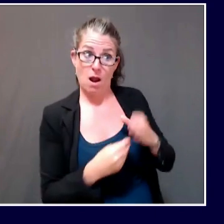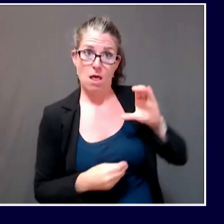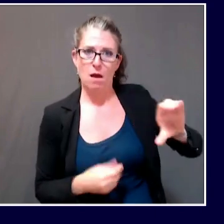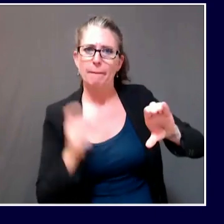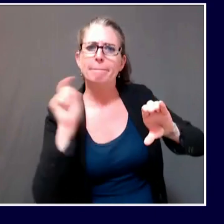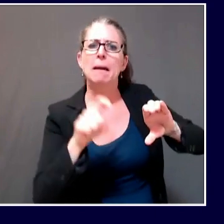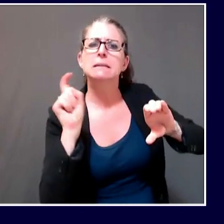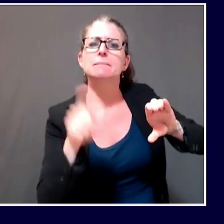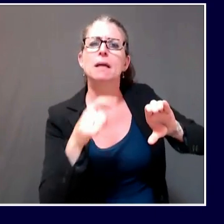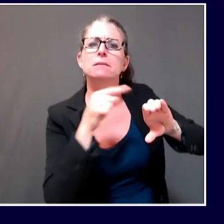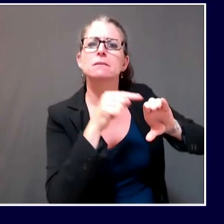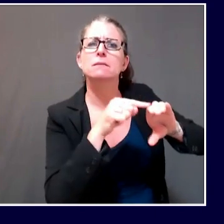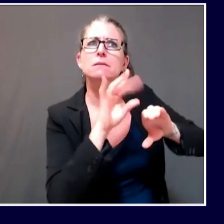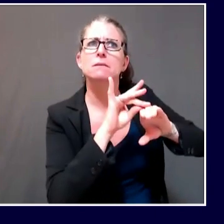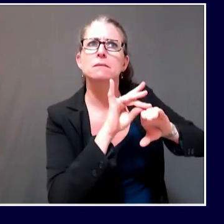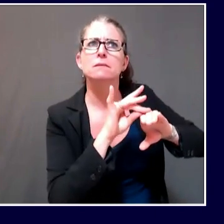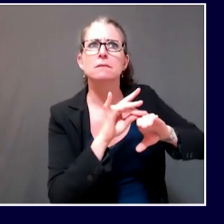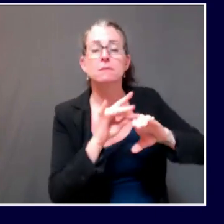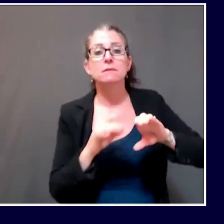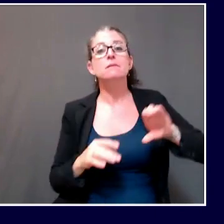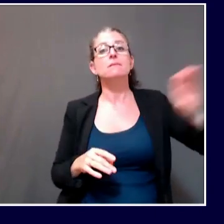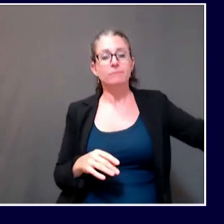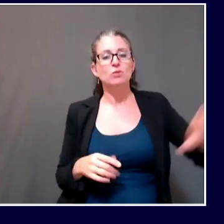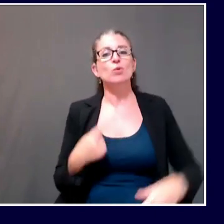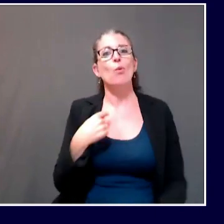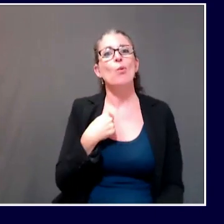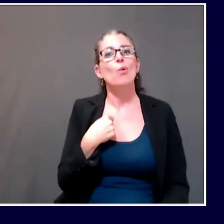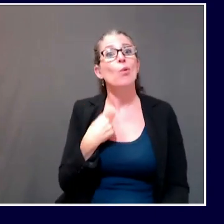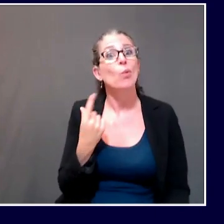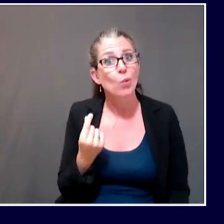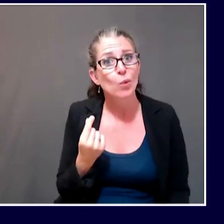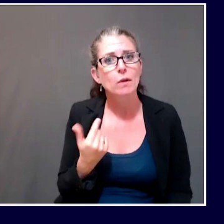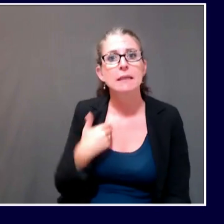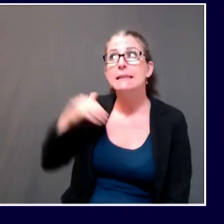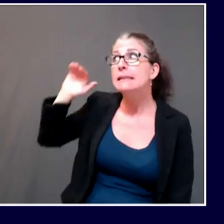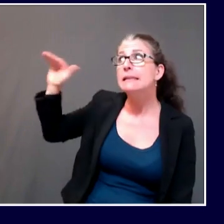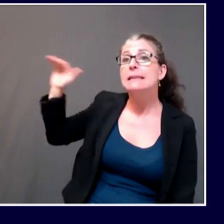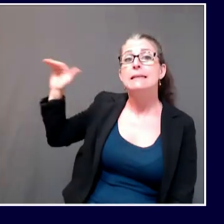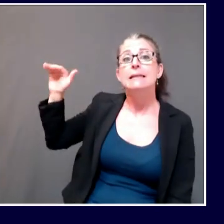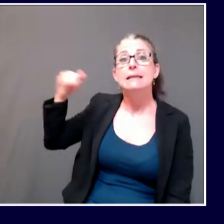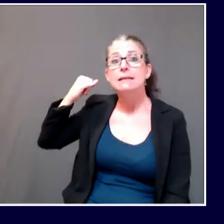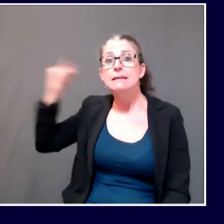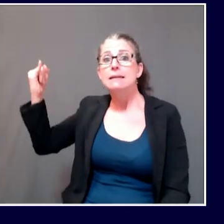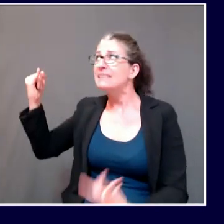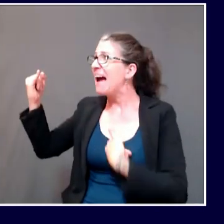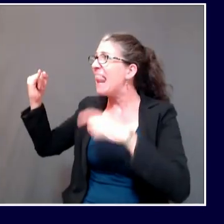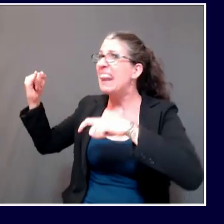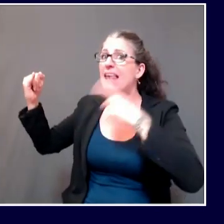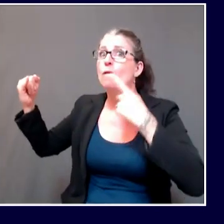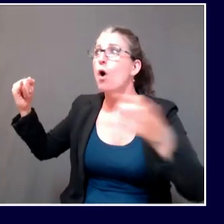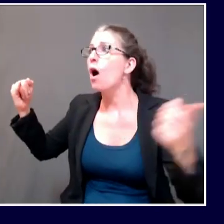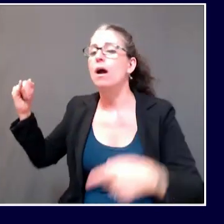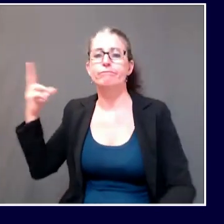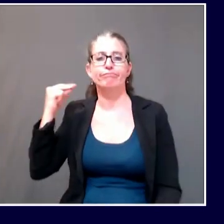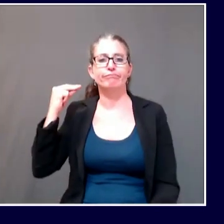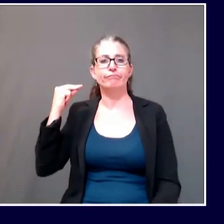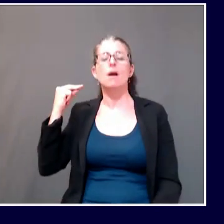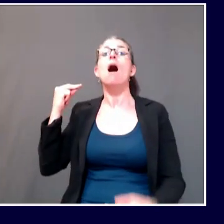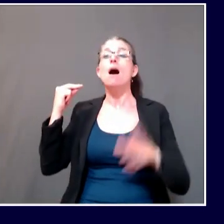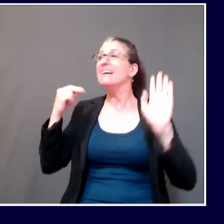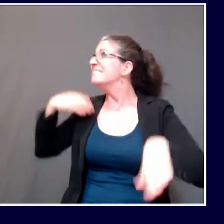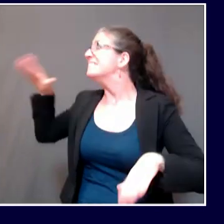vital. The answer to the first question is basically, at this time, this is what we can allocate to this program.